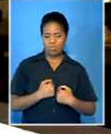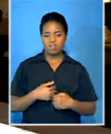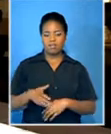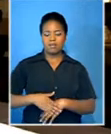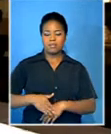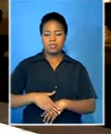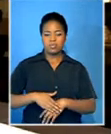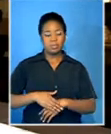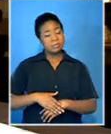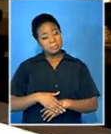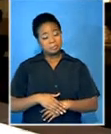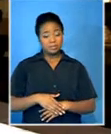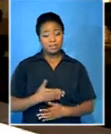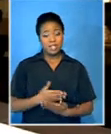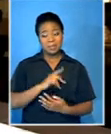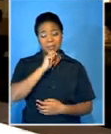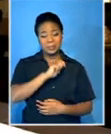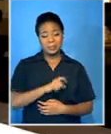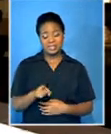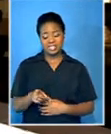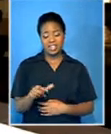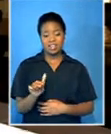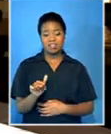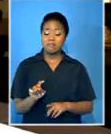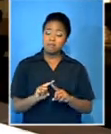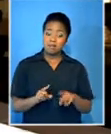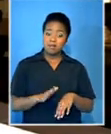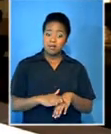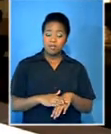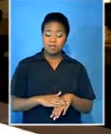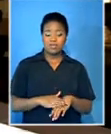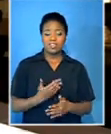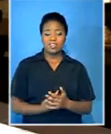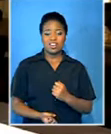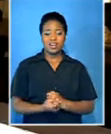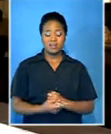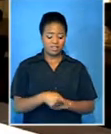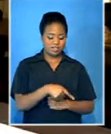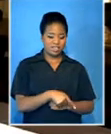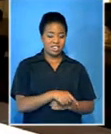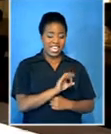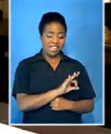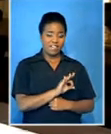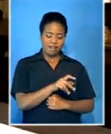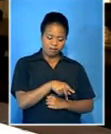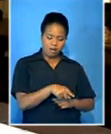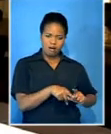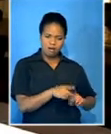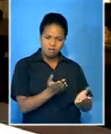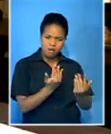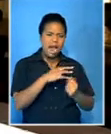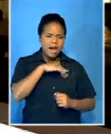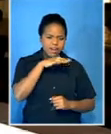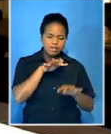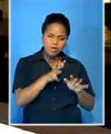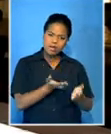more. I think this might be true of the DA. But there's something else also in the play and that is that the Freedom Front has been reaching out to Afrikaners